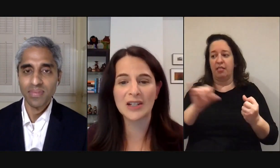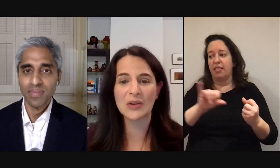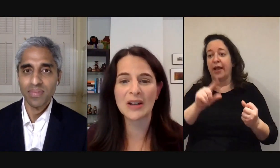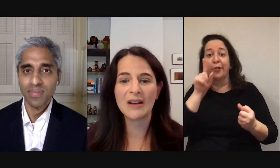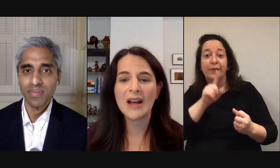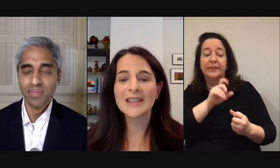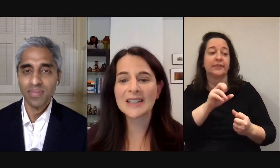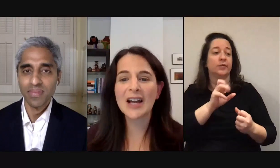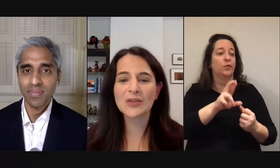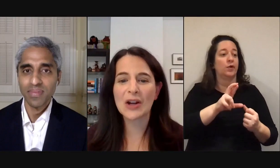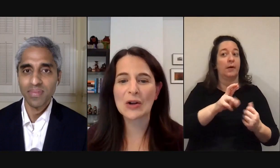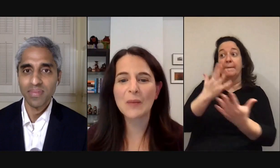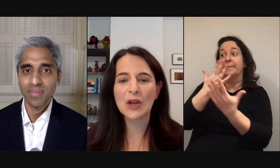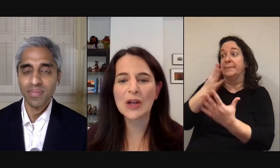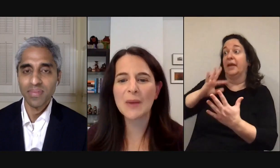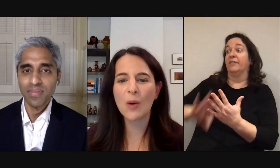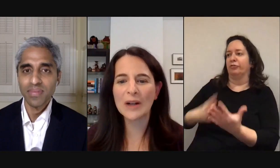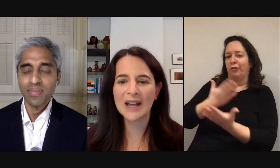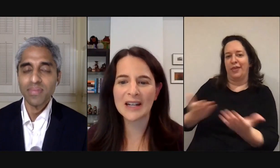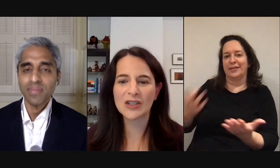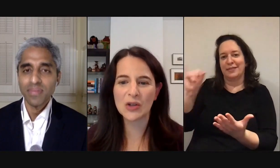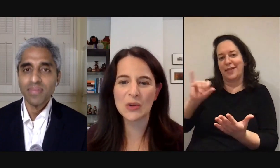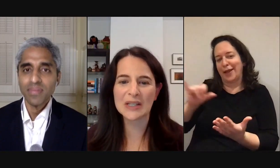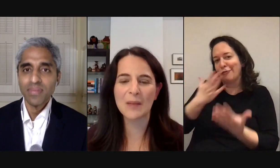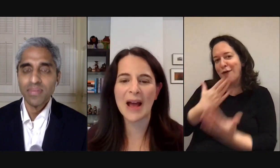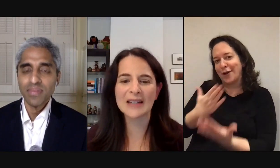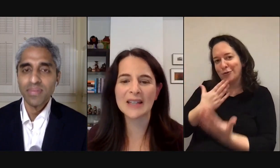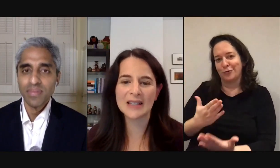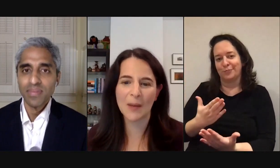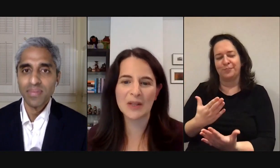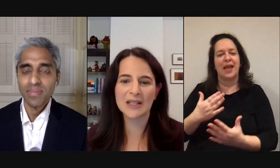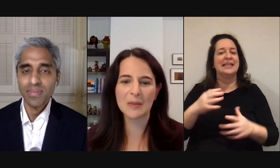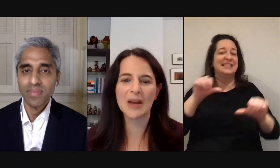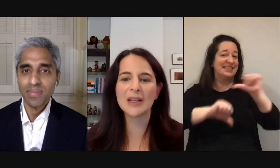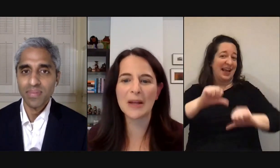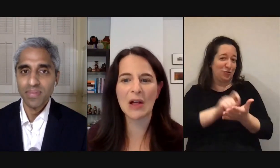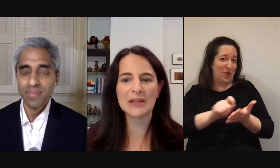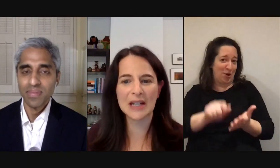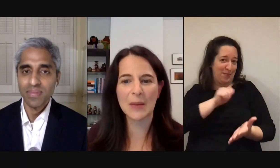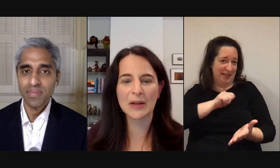like gratitude as a science writer i'm curious about what techniques you use to get past that skepticism and the mental health stigma